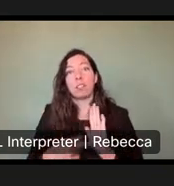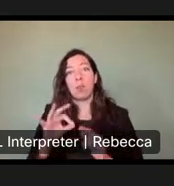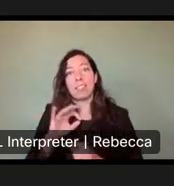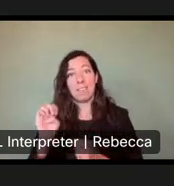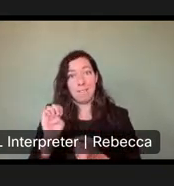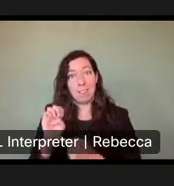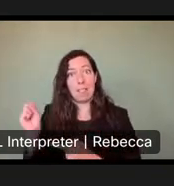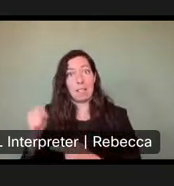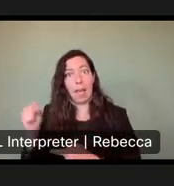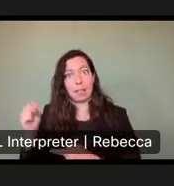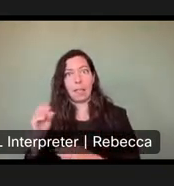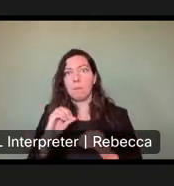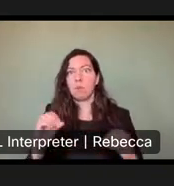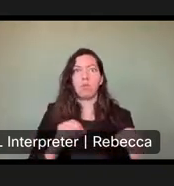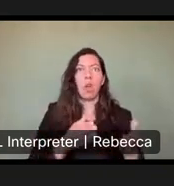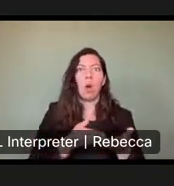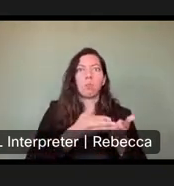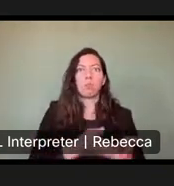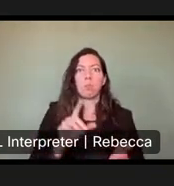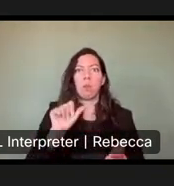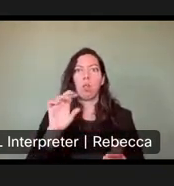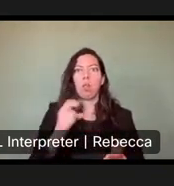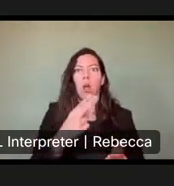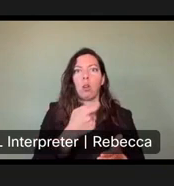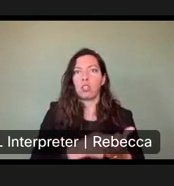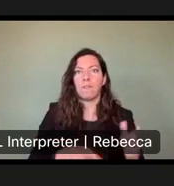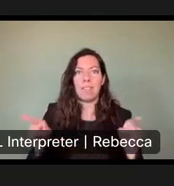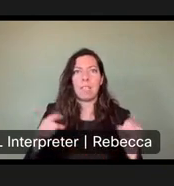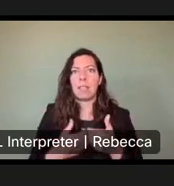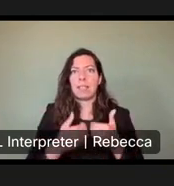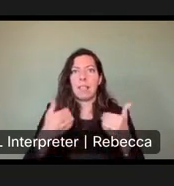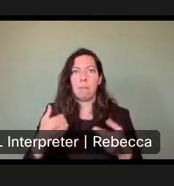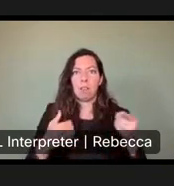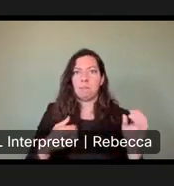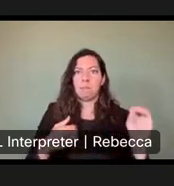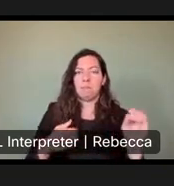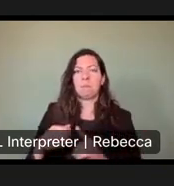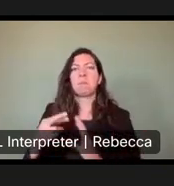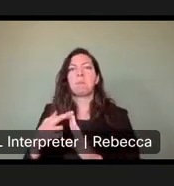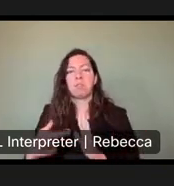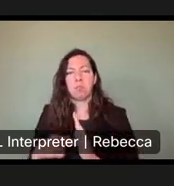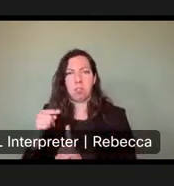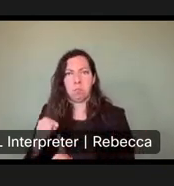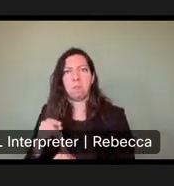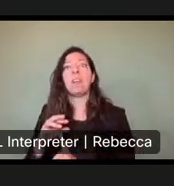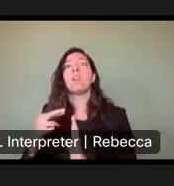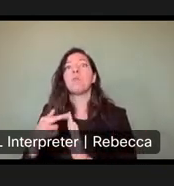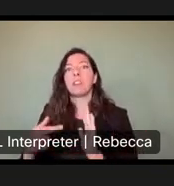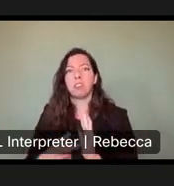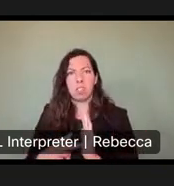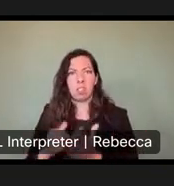I mentioned, that registration fee is used to match our postcard grant to provide, uh, the services that we offer.